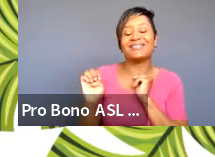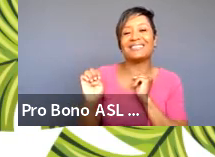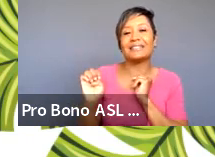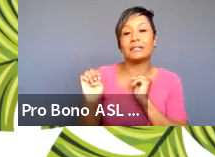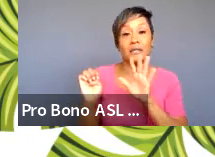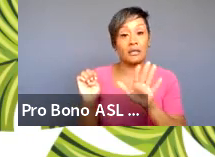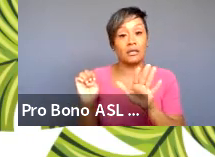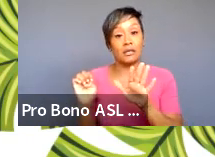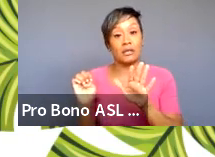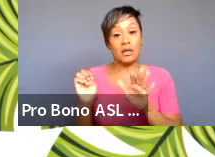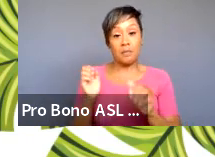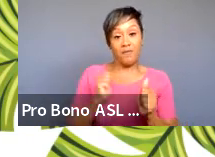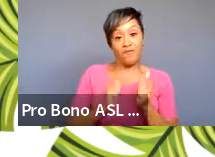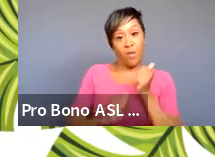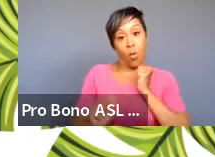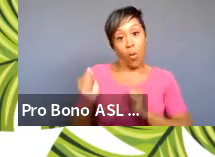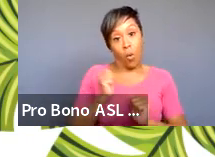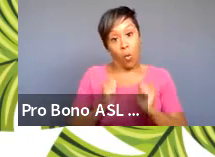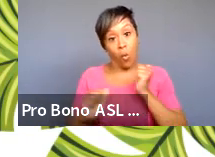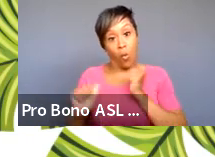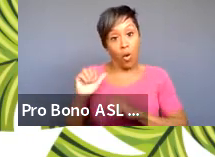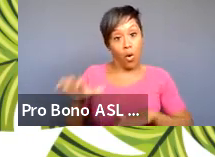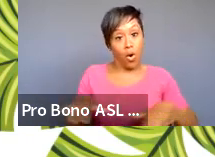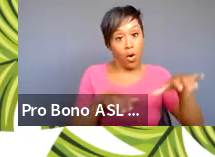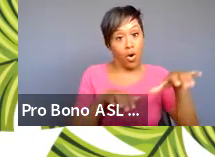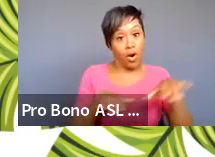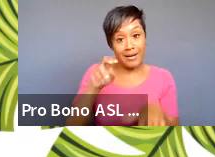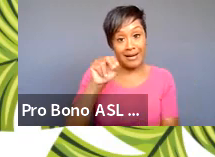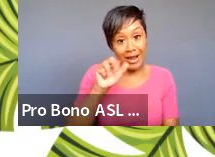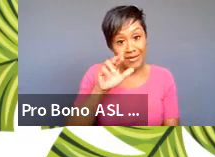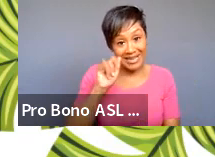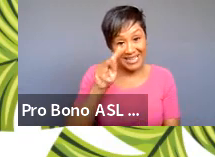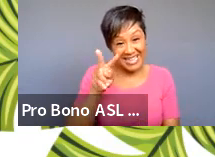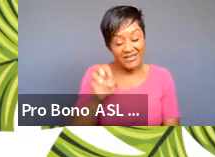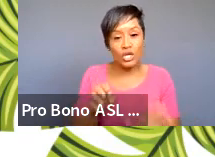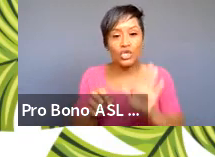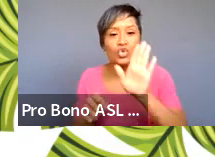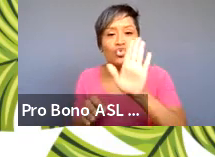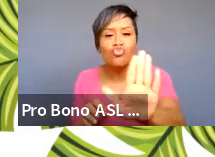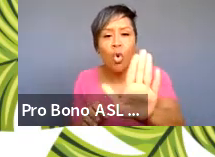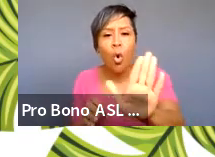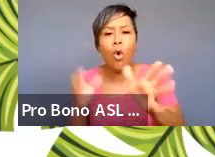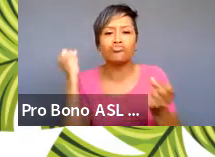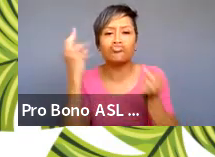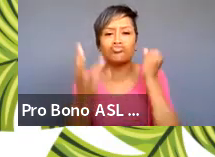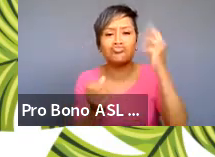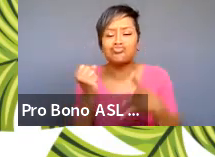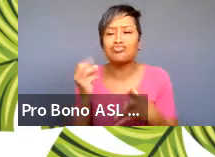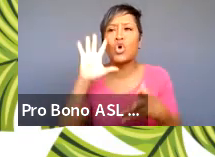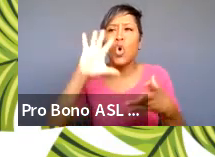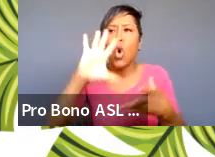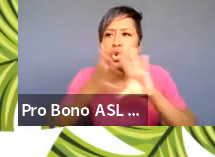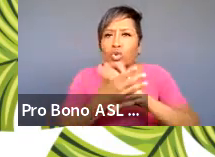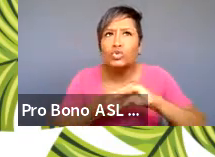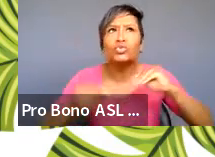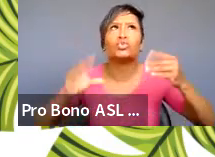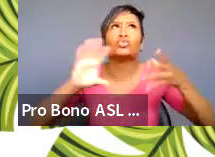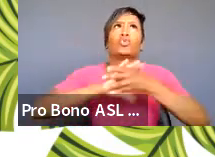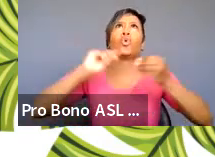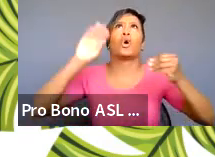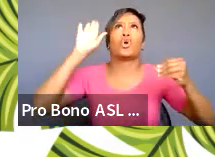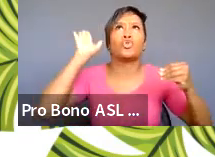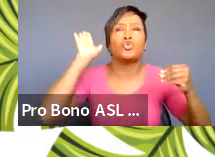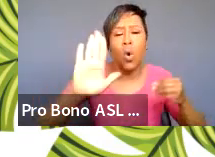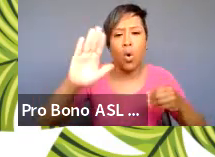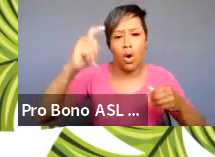performed narrative it is truly your voice your story your lens that is